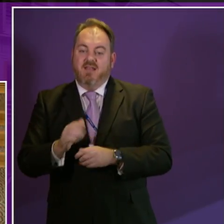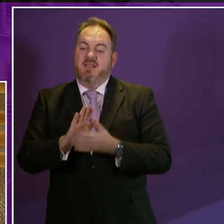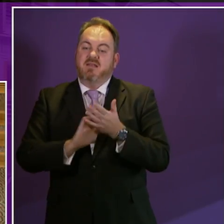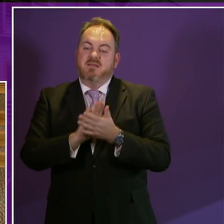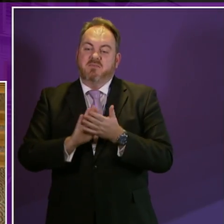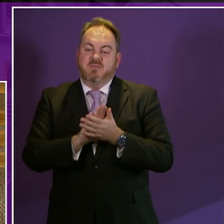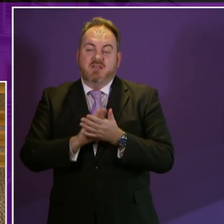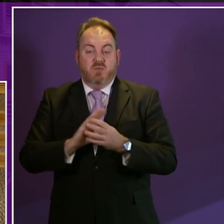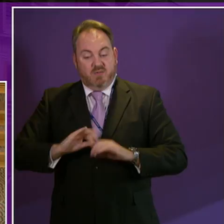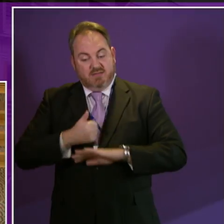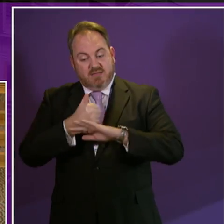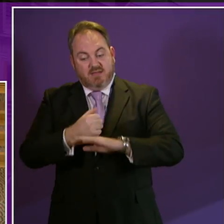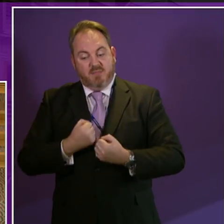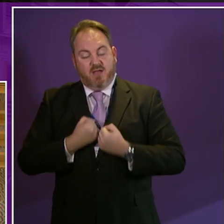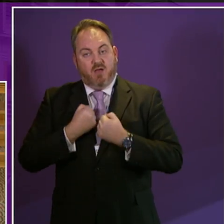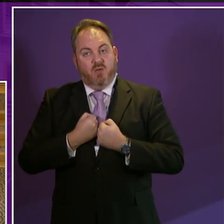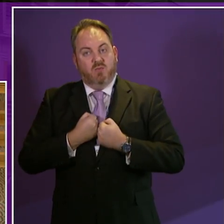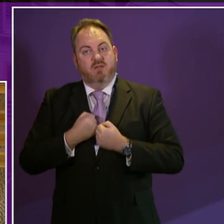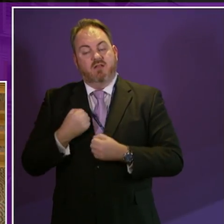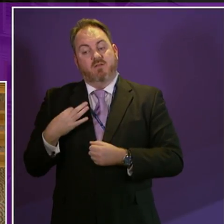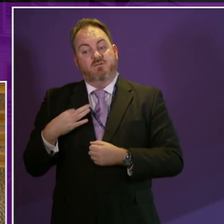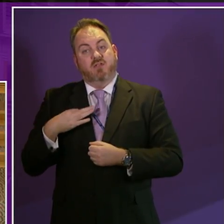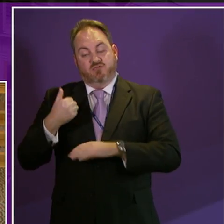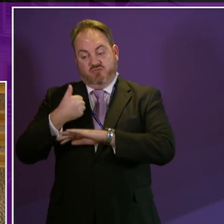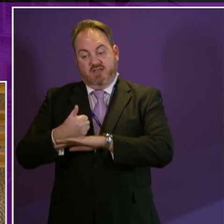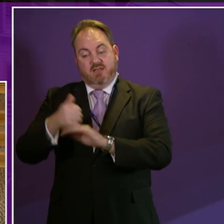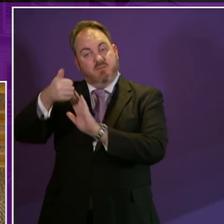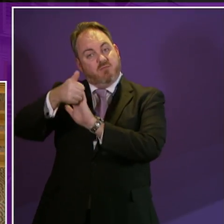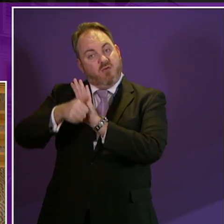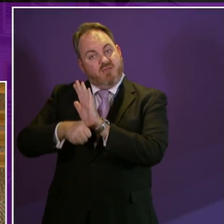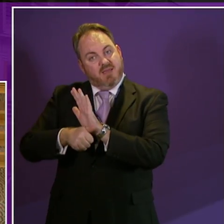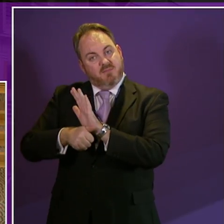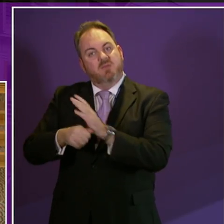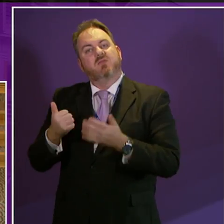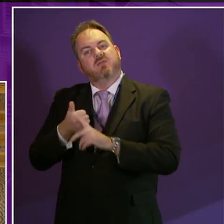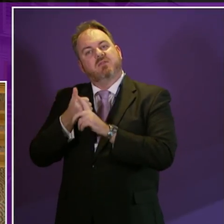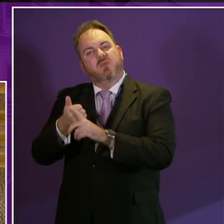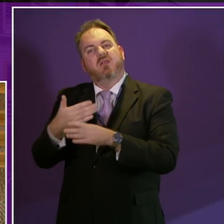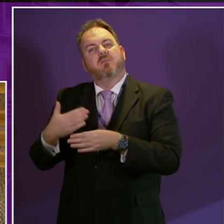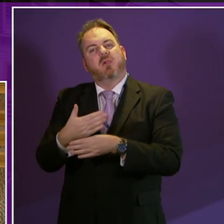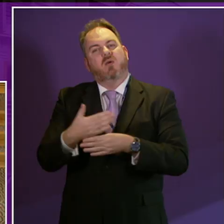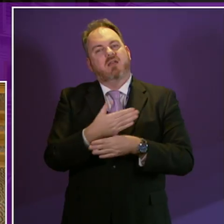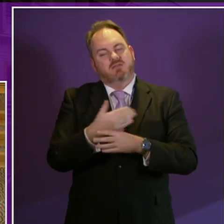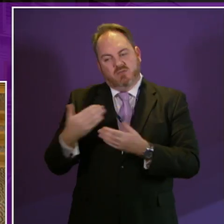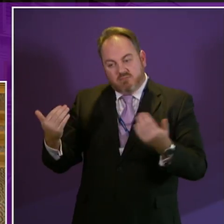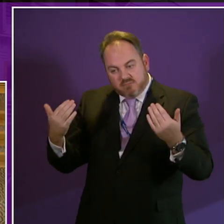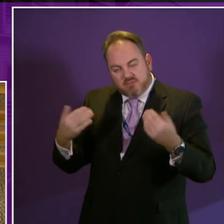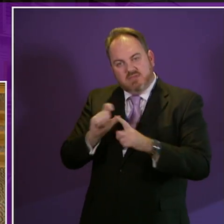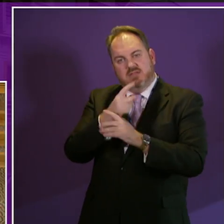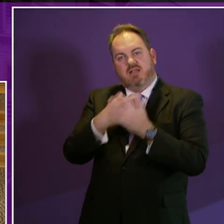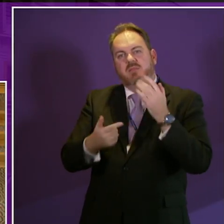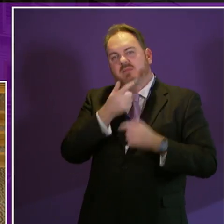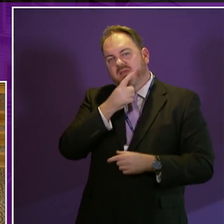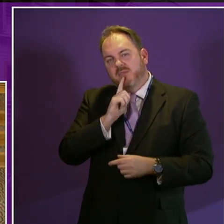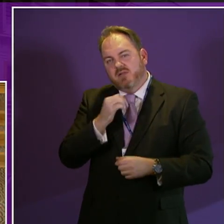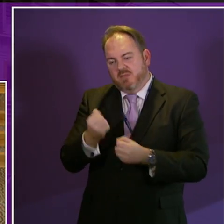our own voluntary and person-led pre-employment support programme, deliver on the specific improvement targets to make